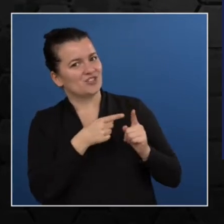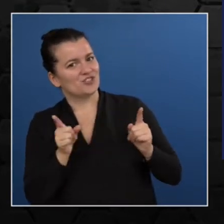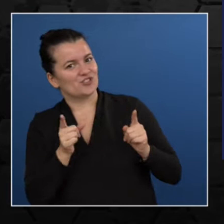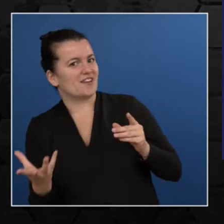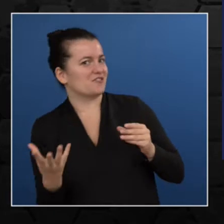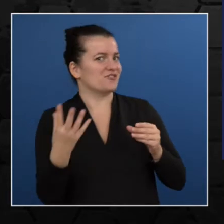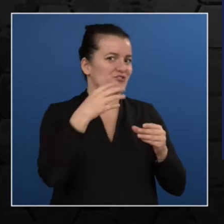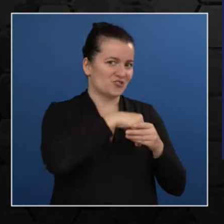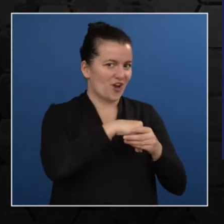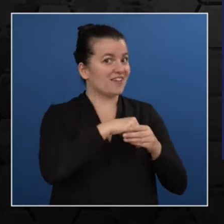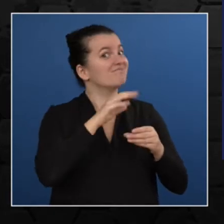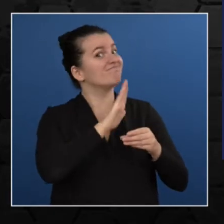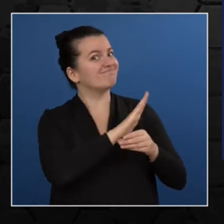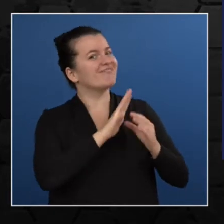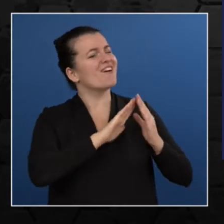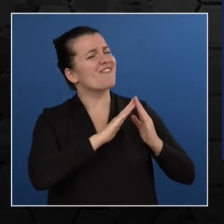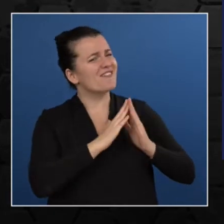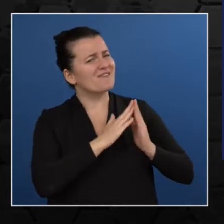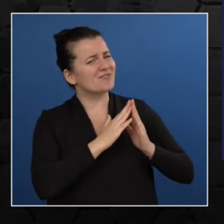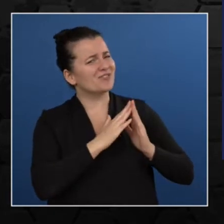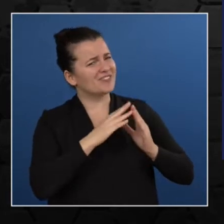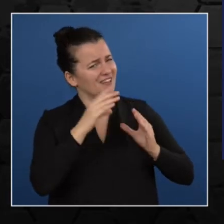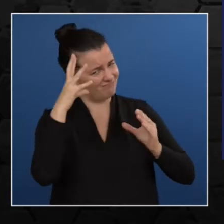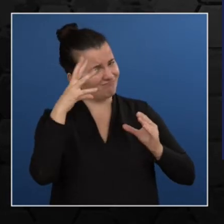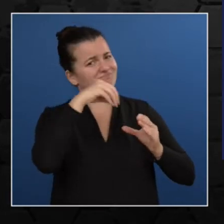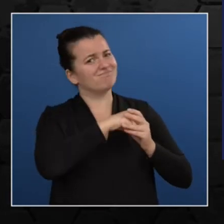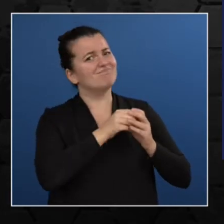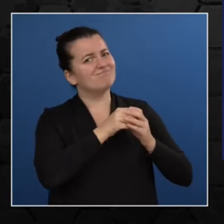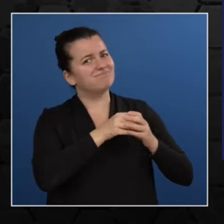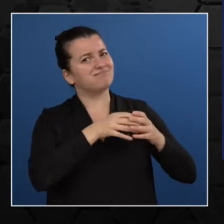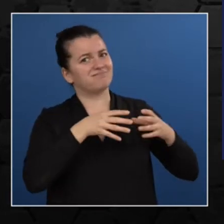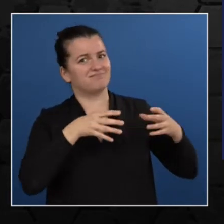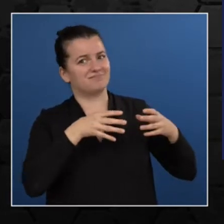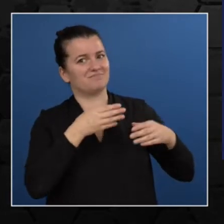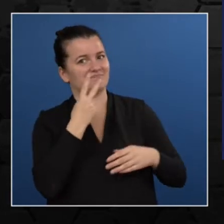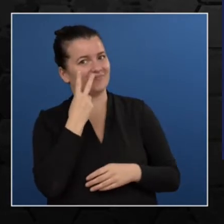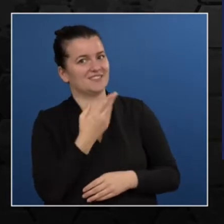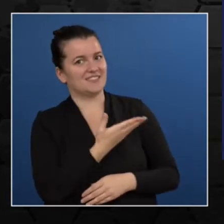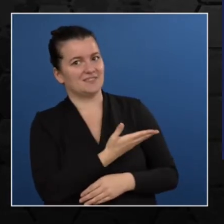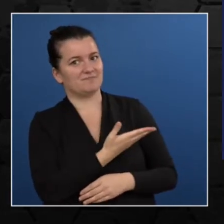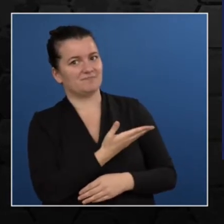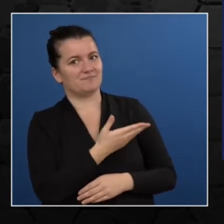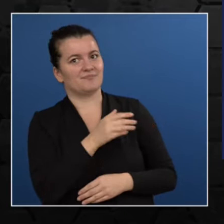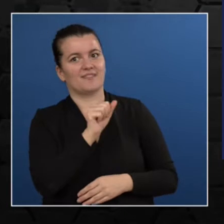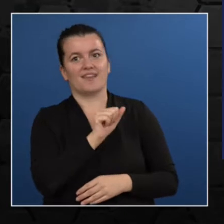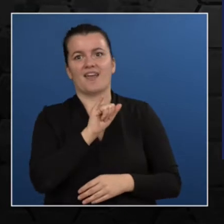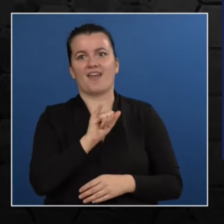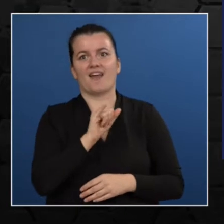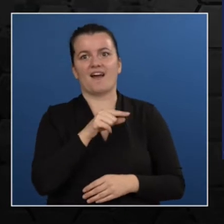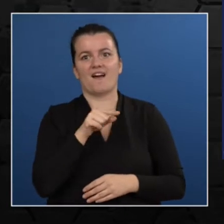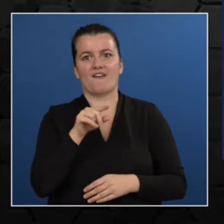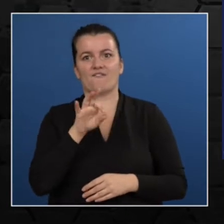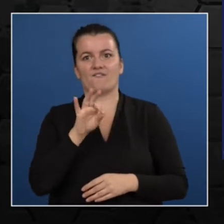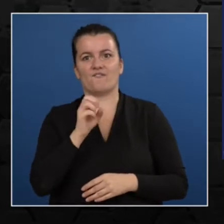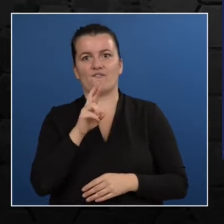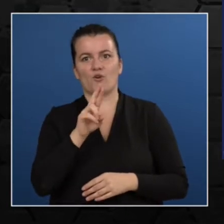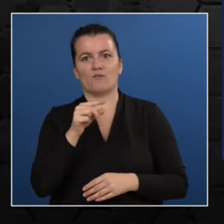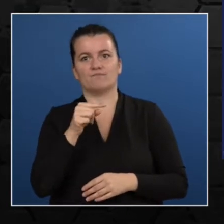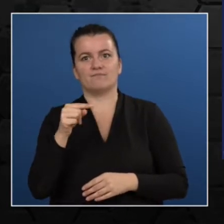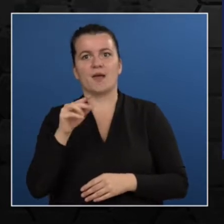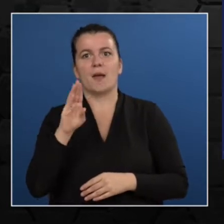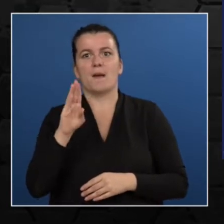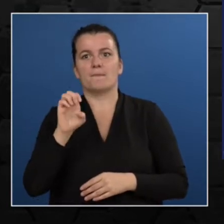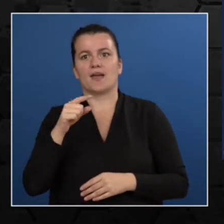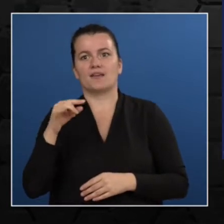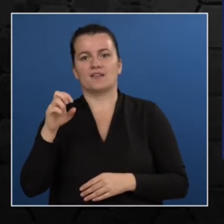hash AI for beginners. There's also a link on the screen. You can go ahead and check that. And what's really